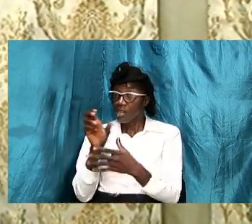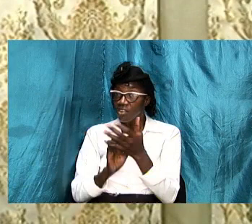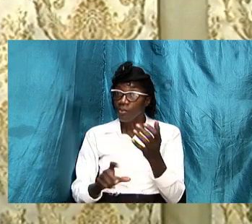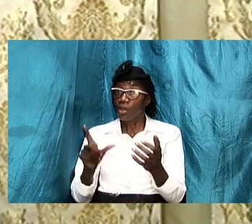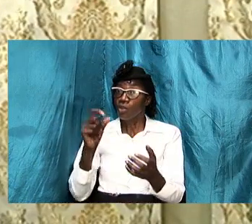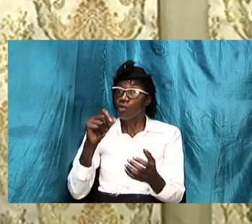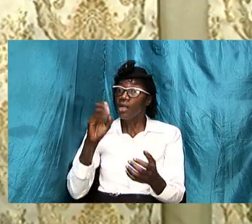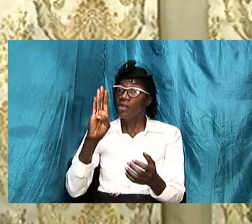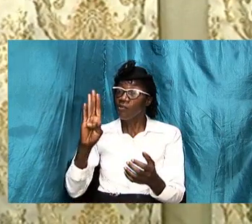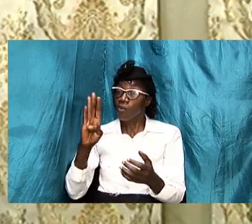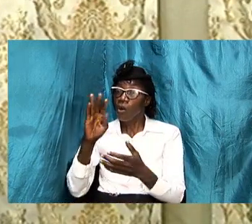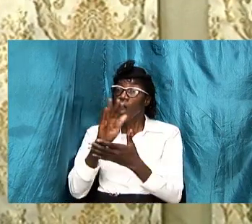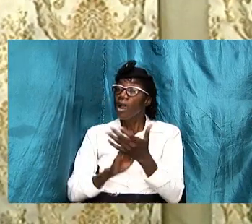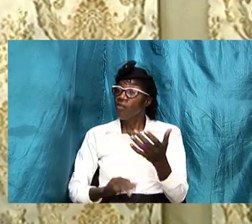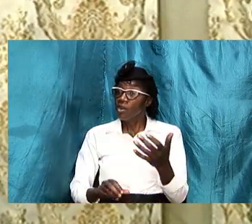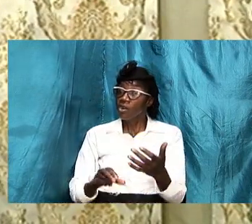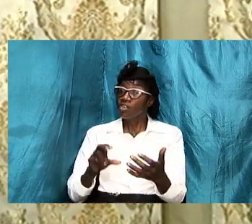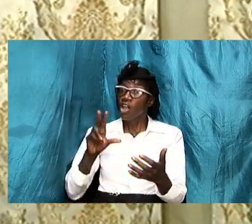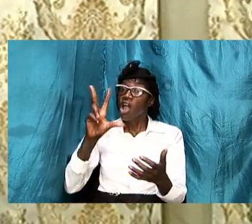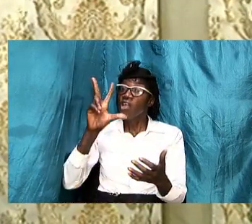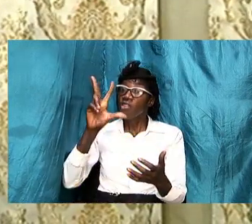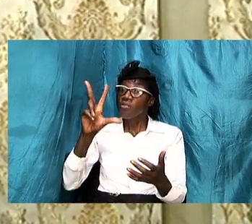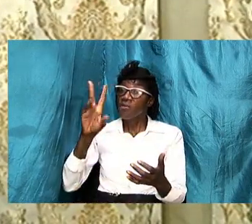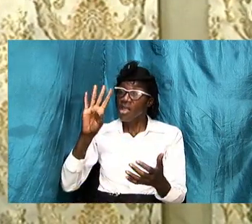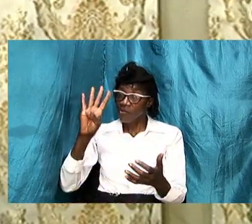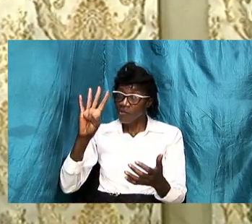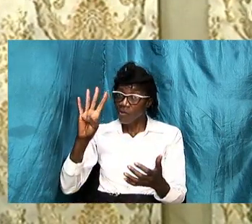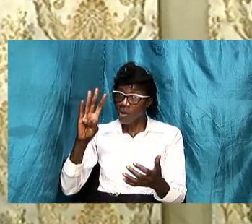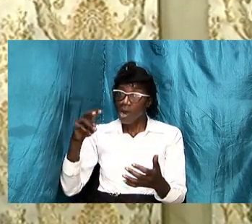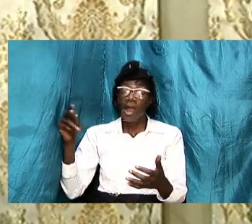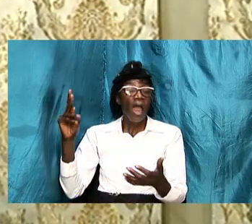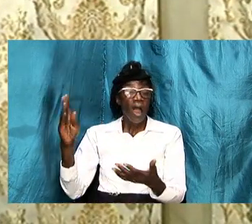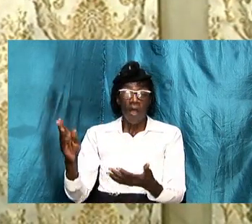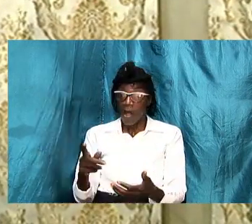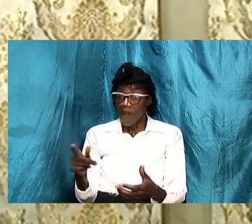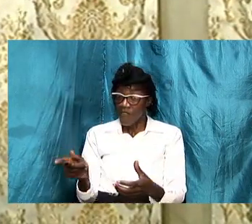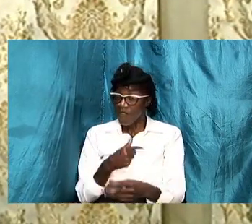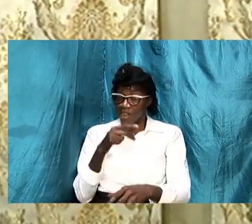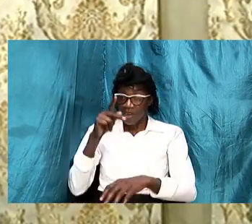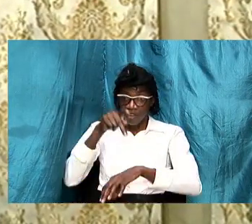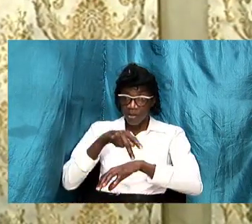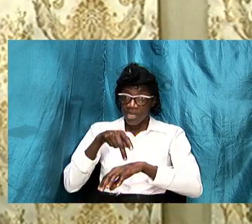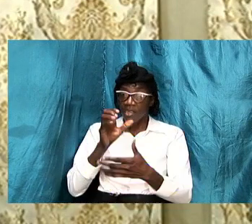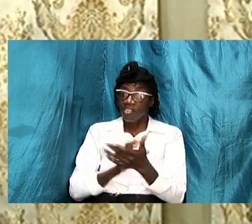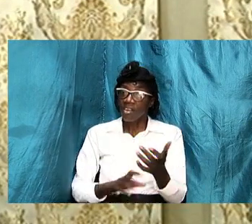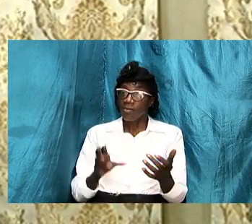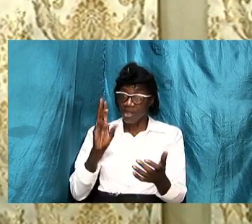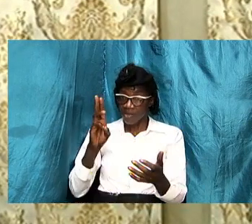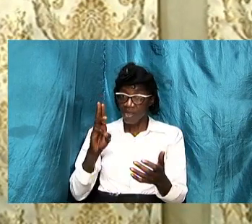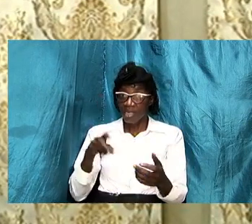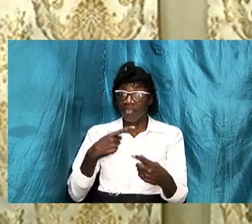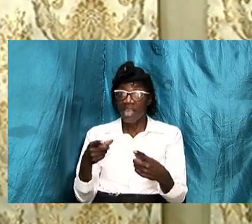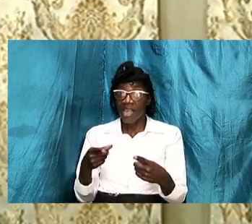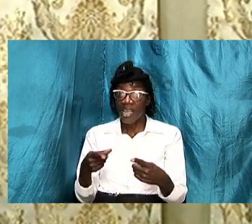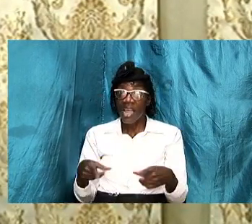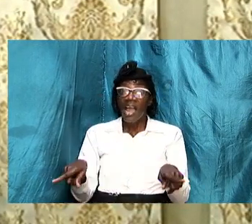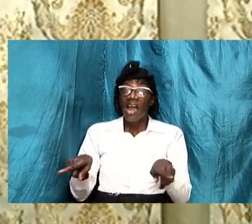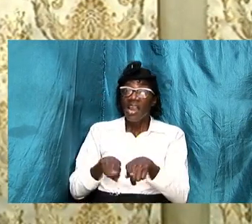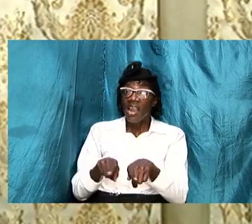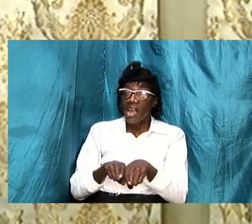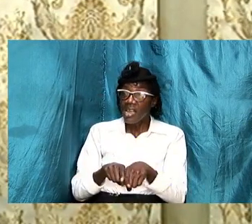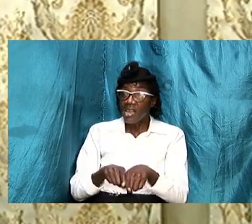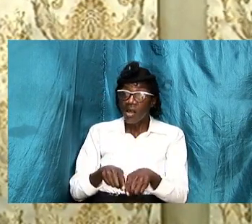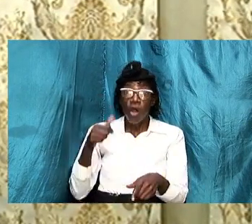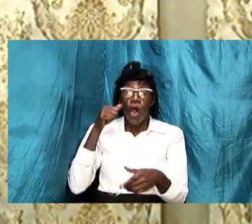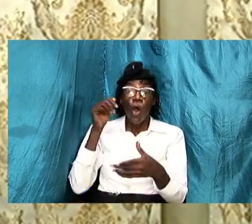first peter chapter 3 and verse 7 peter was talking to the saints and he said likewise the husbands dwell with